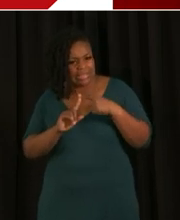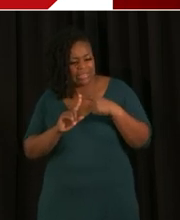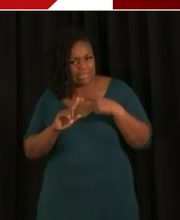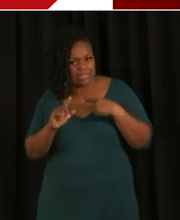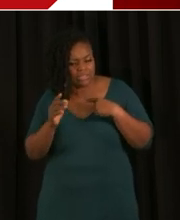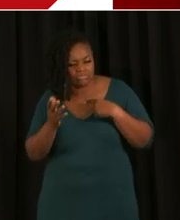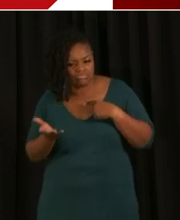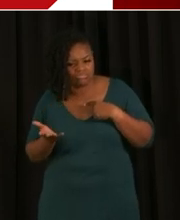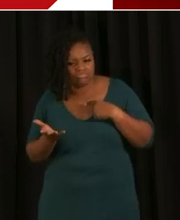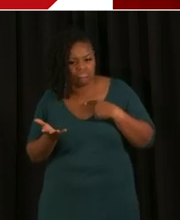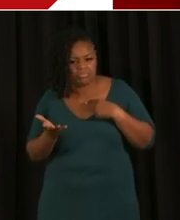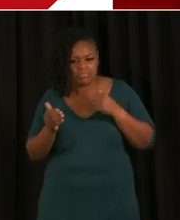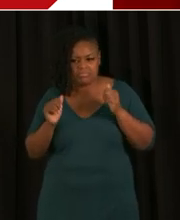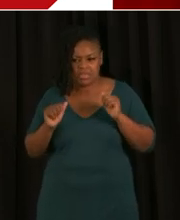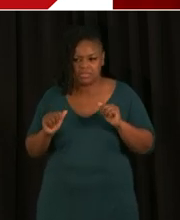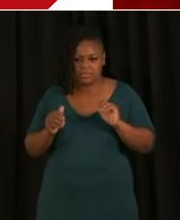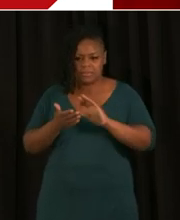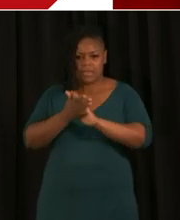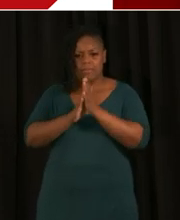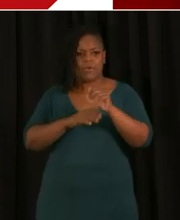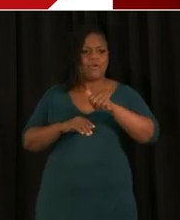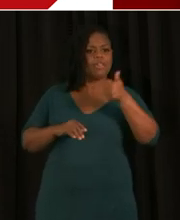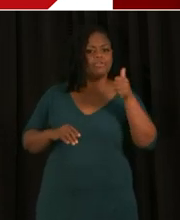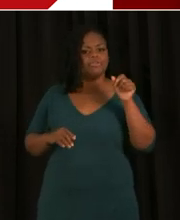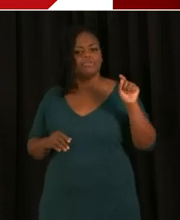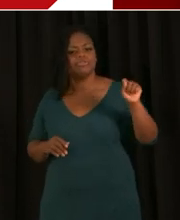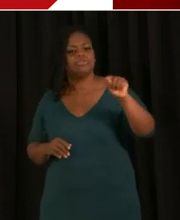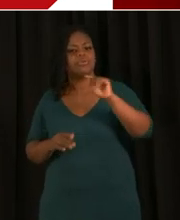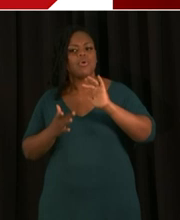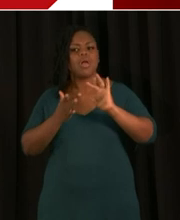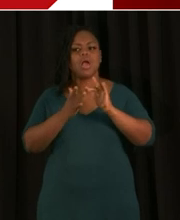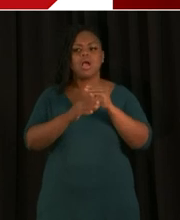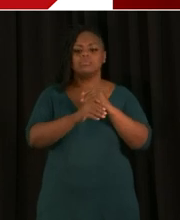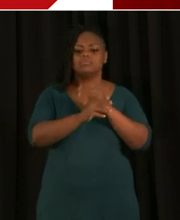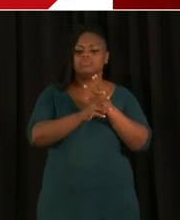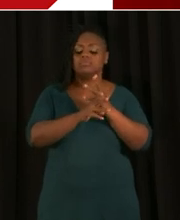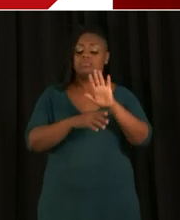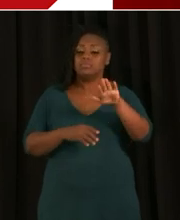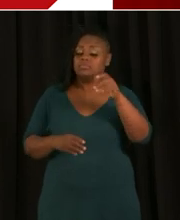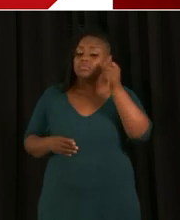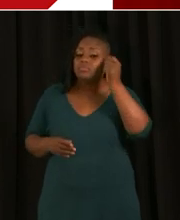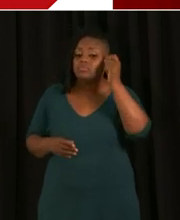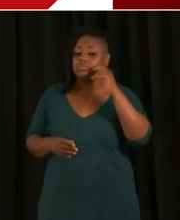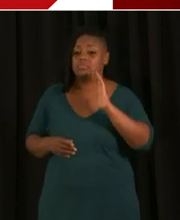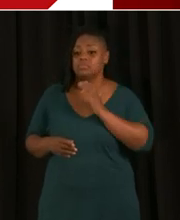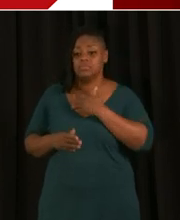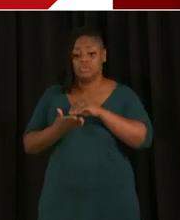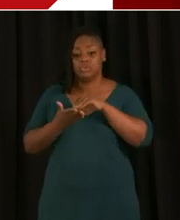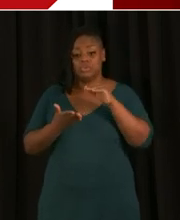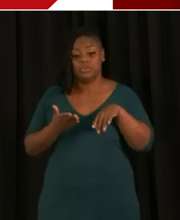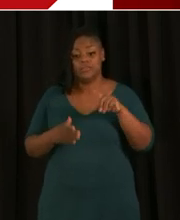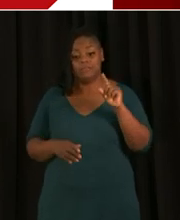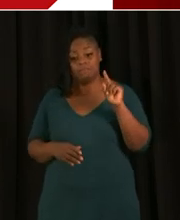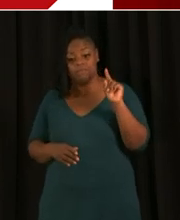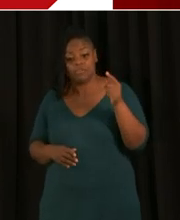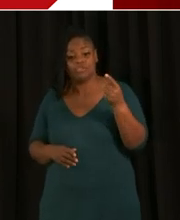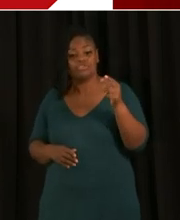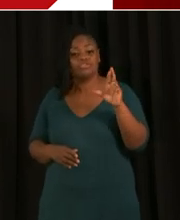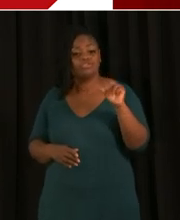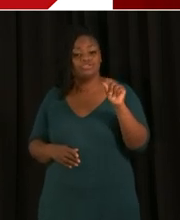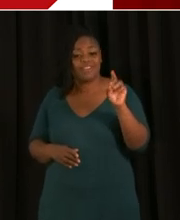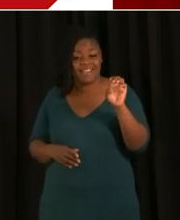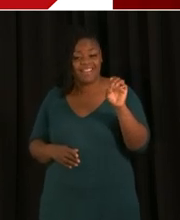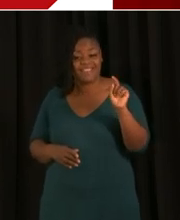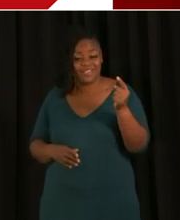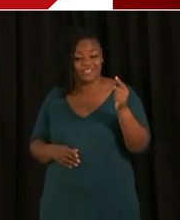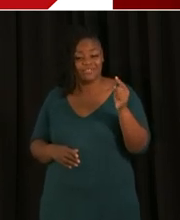online day. Now, I have a young first grader. I'm not particularly excited about a fifth day of her being in